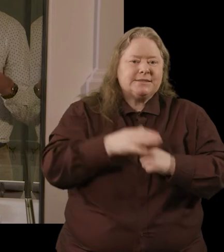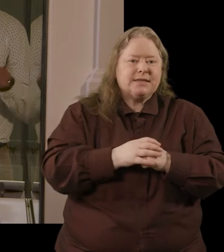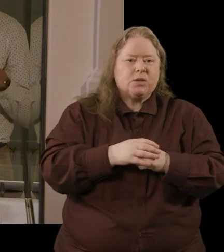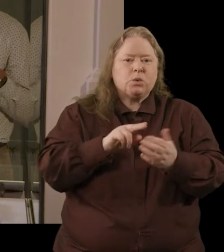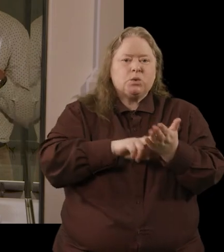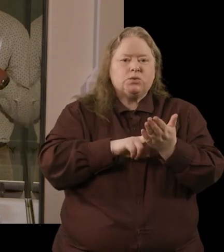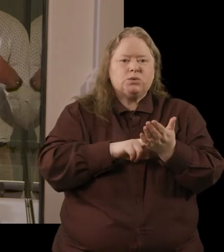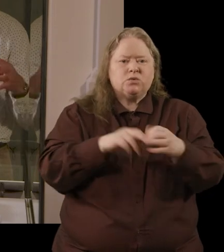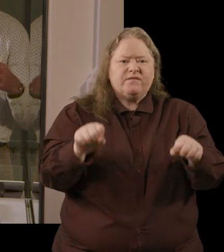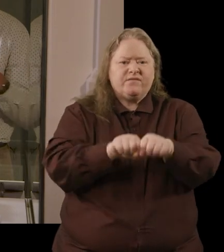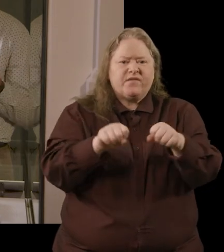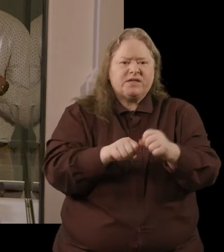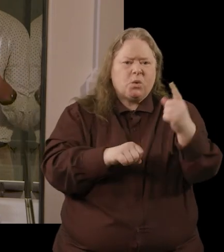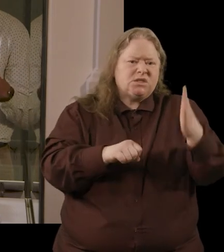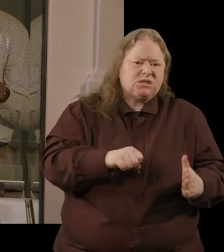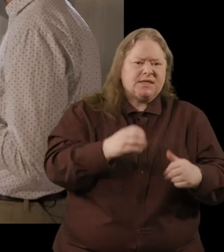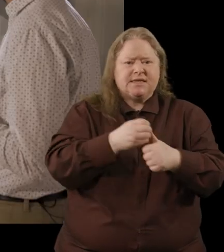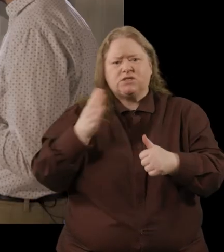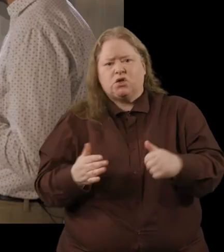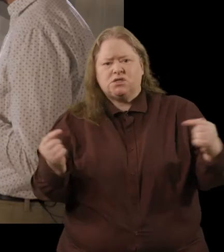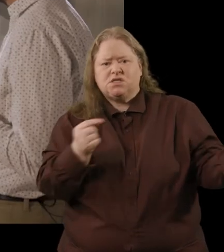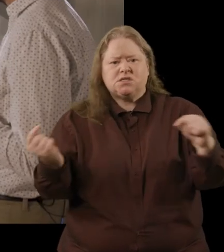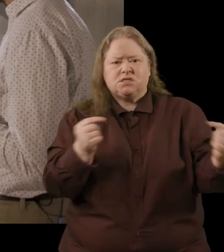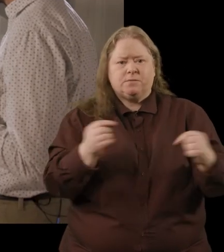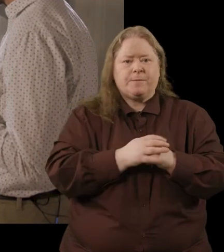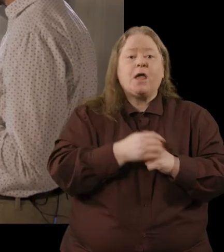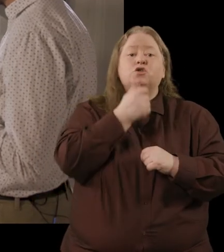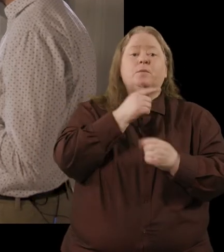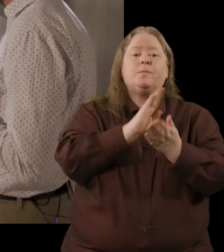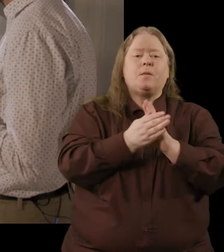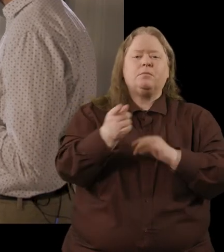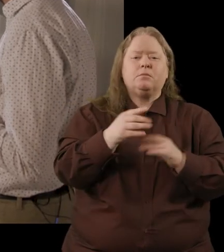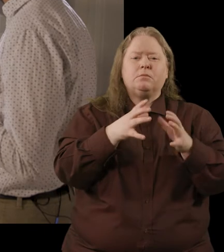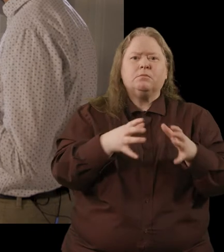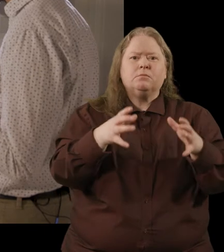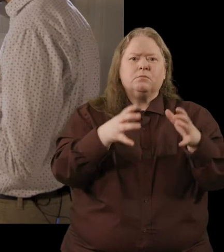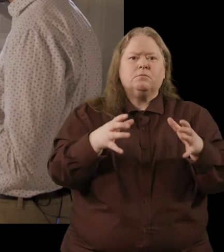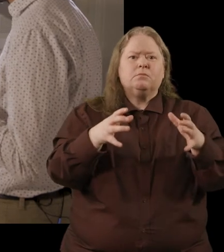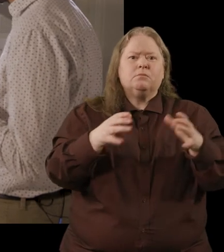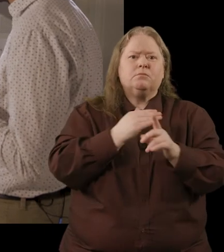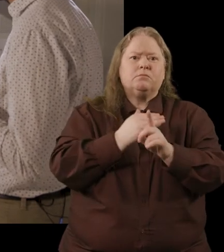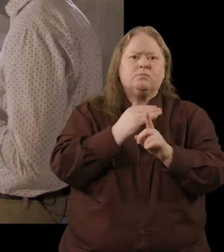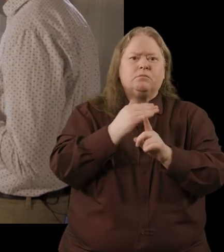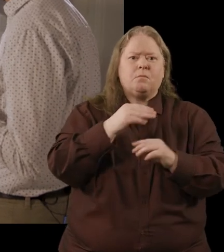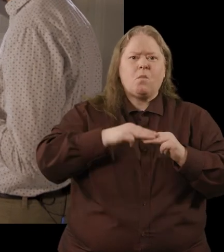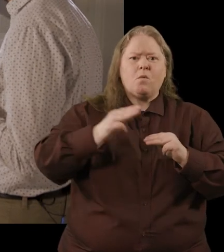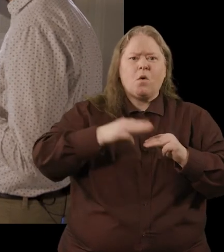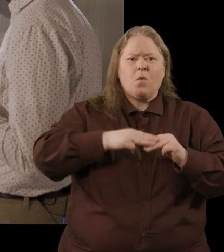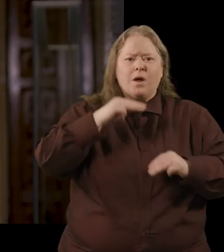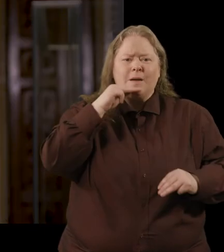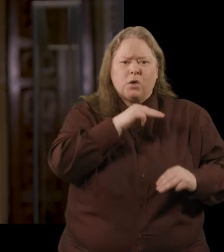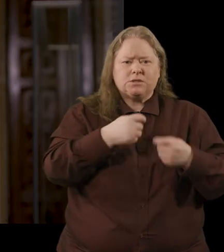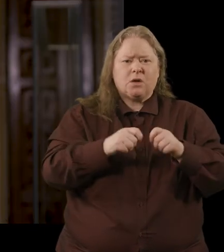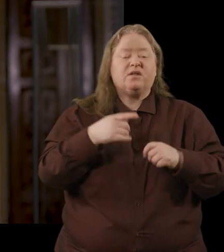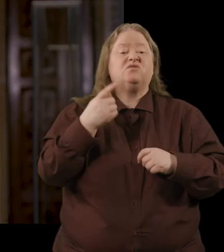were used to fight one side against another and dublin became an increasingly important town and